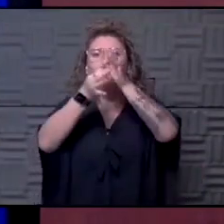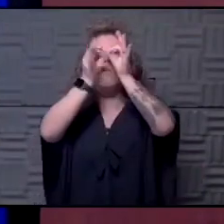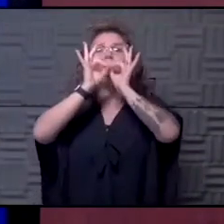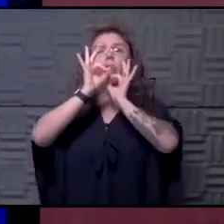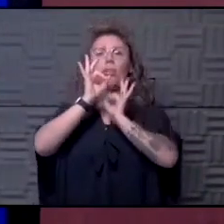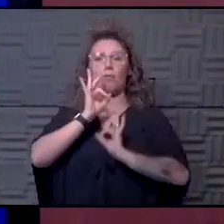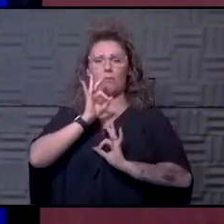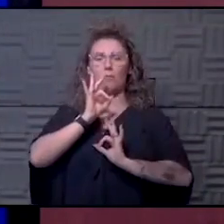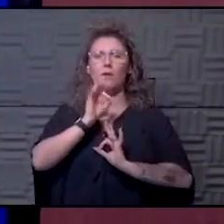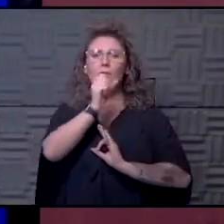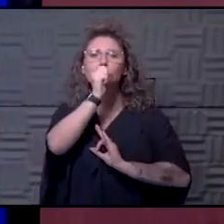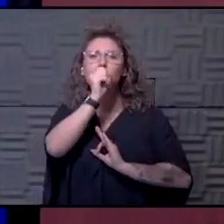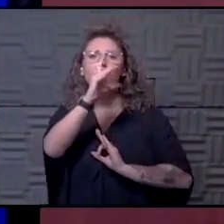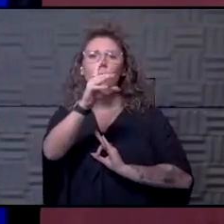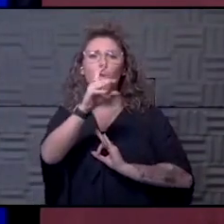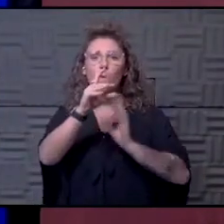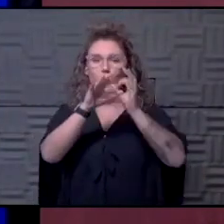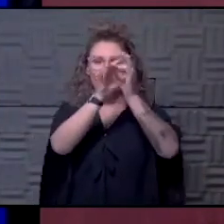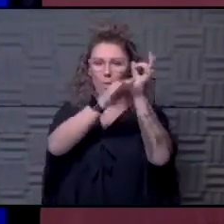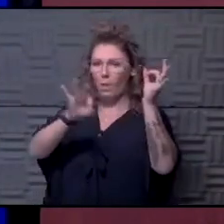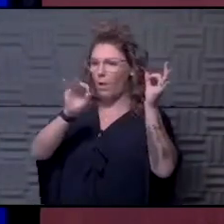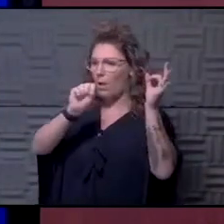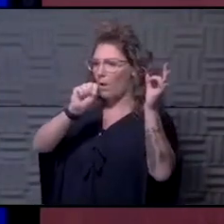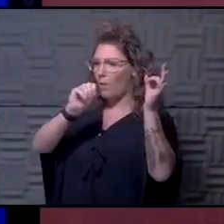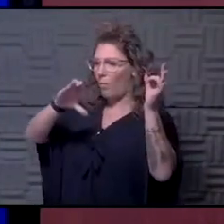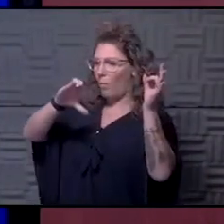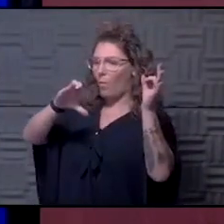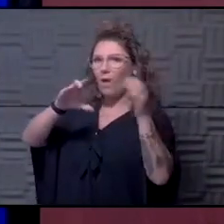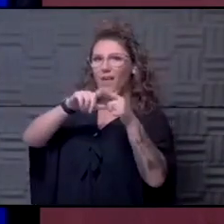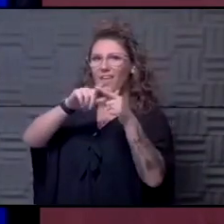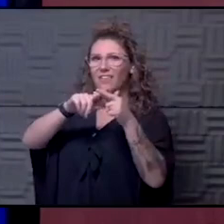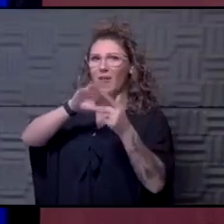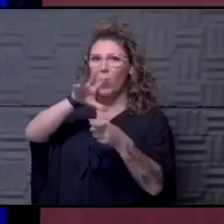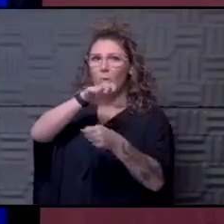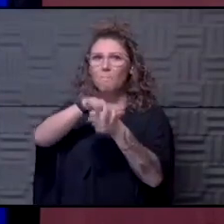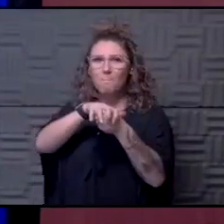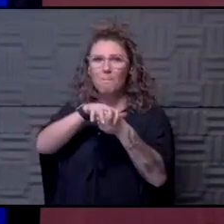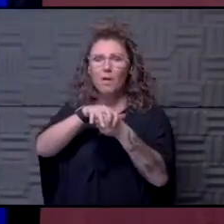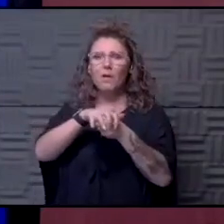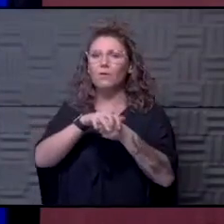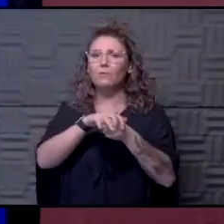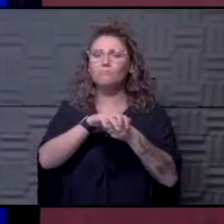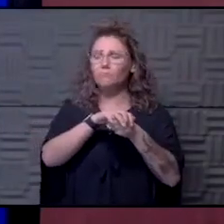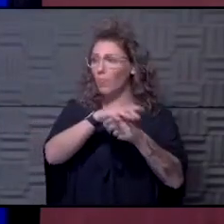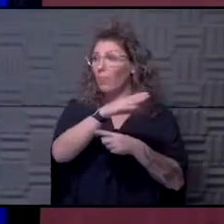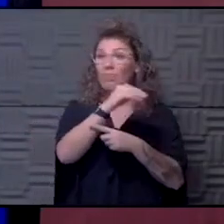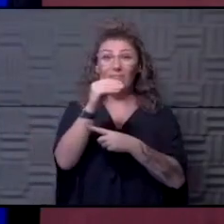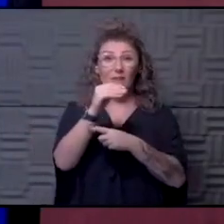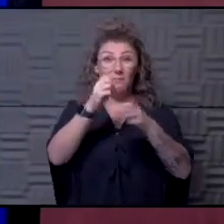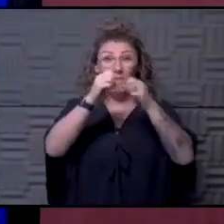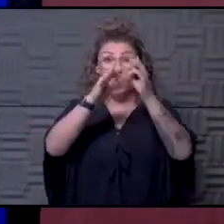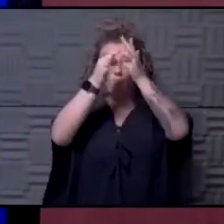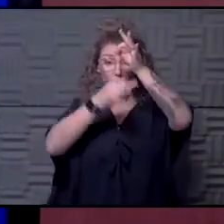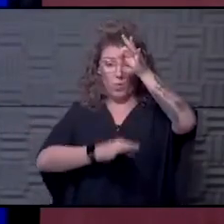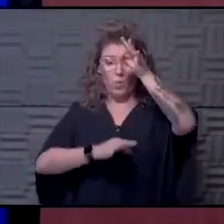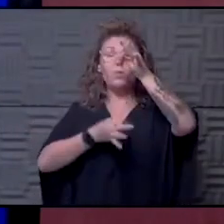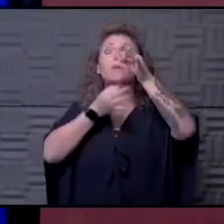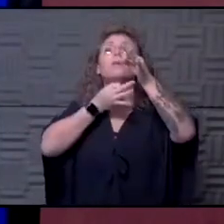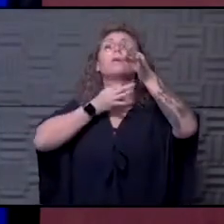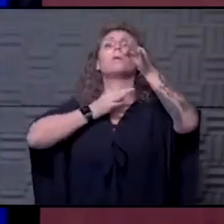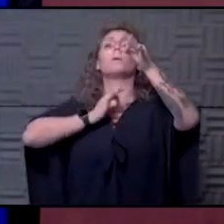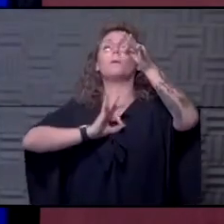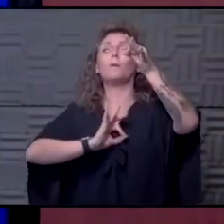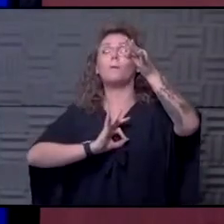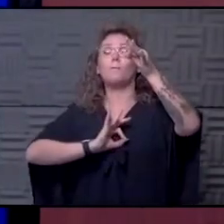a balloon on the end of it to cause a seal within the airway. So the tube is here, the balloons bigger, it pushes up against the wall of the